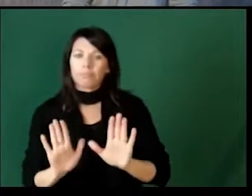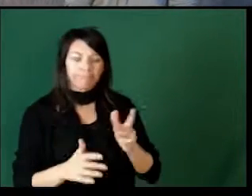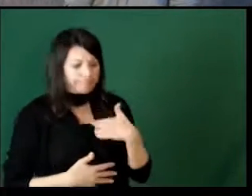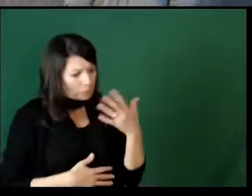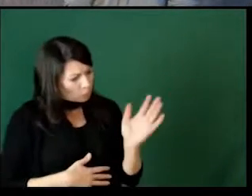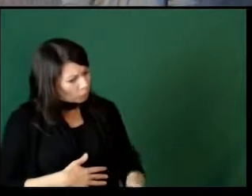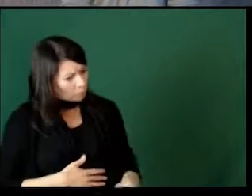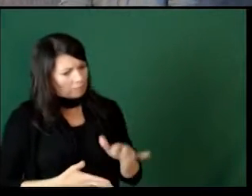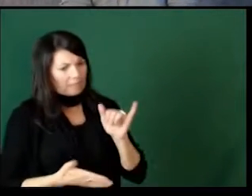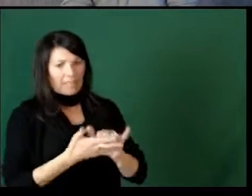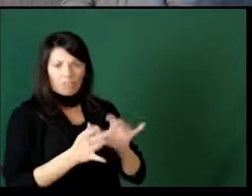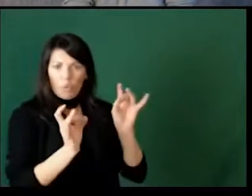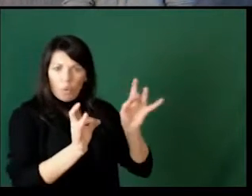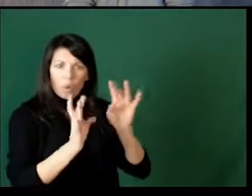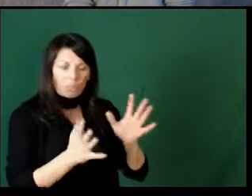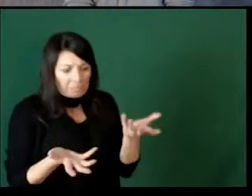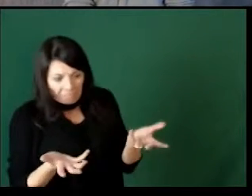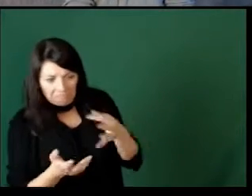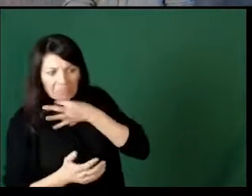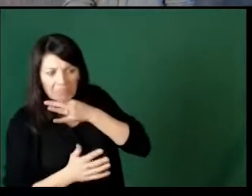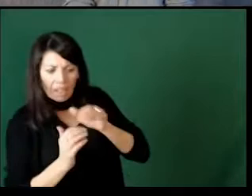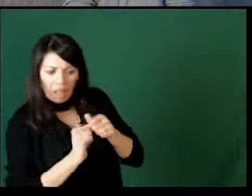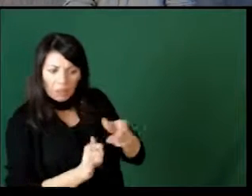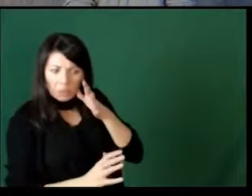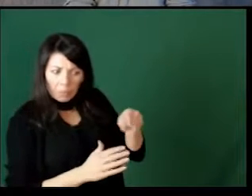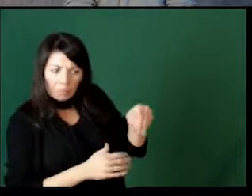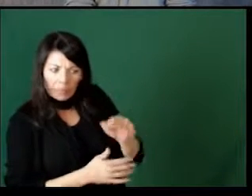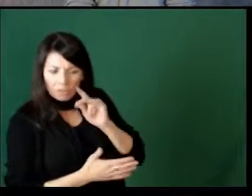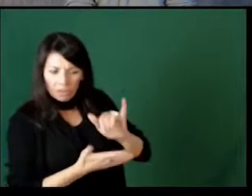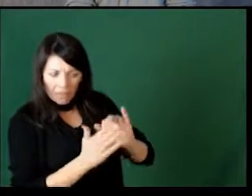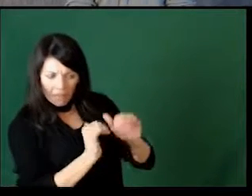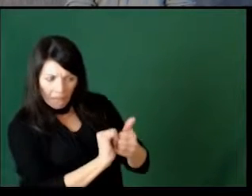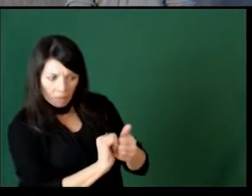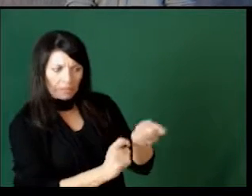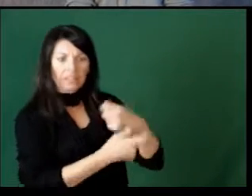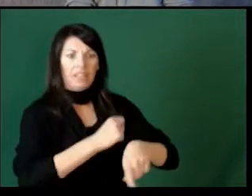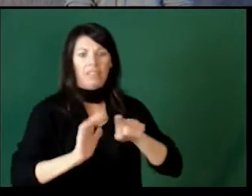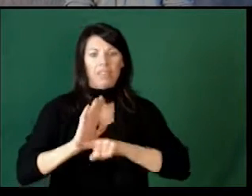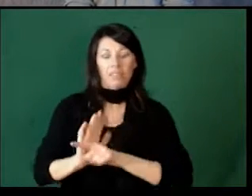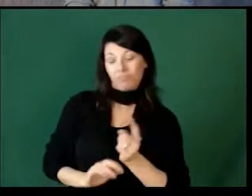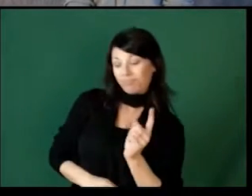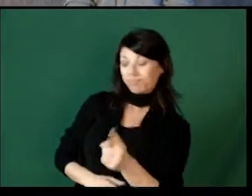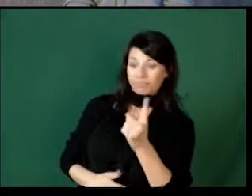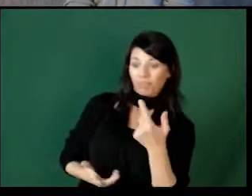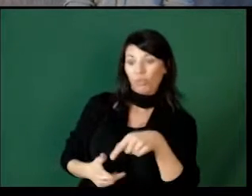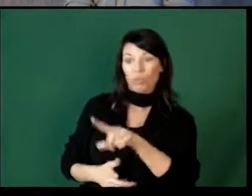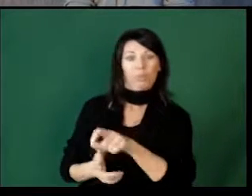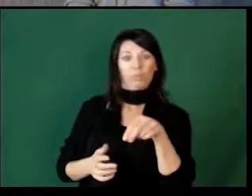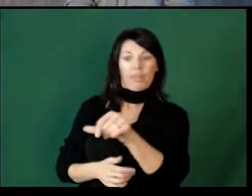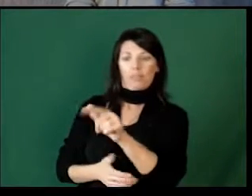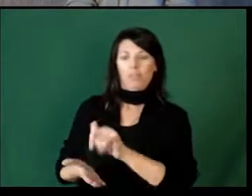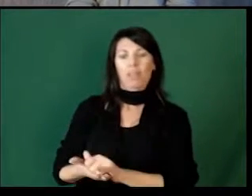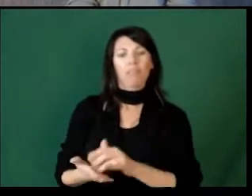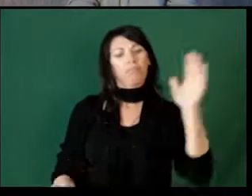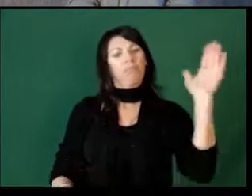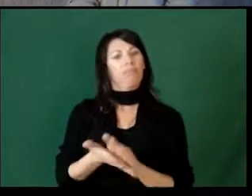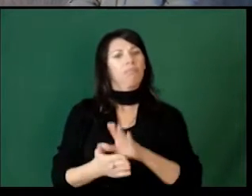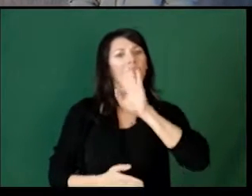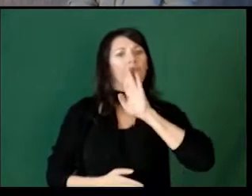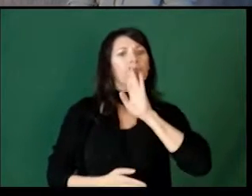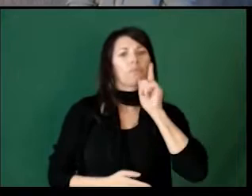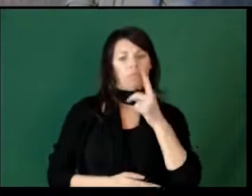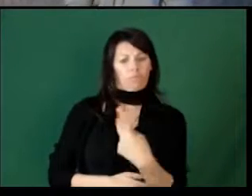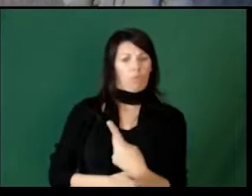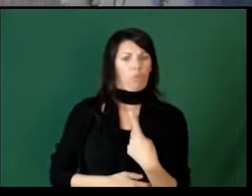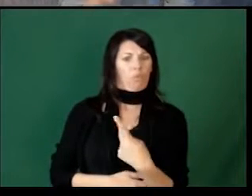this is so expensive and kind of response that often leads to resentment from the child and frustration for us as parents.